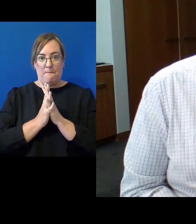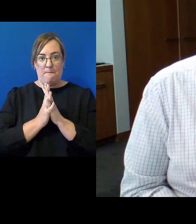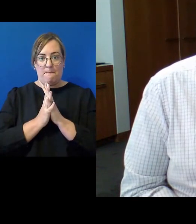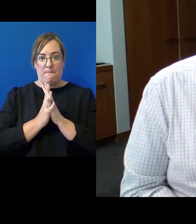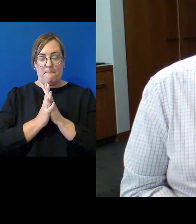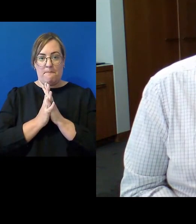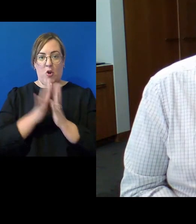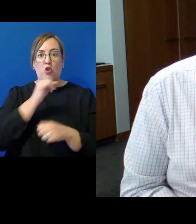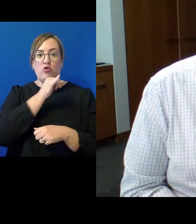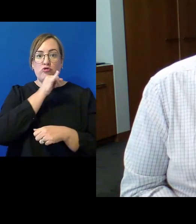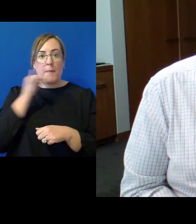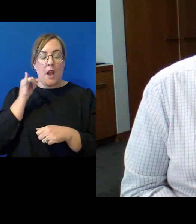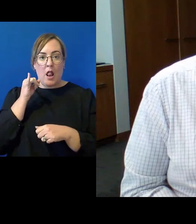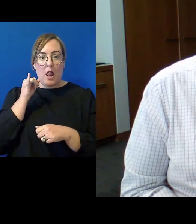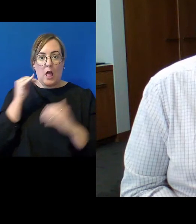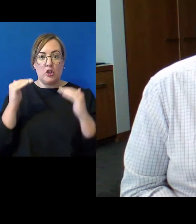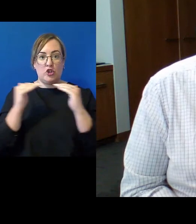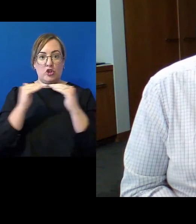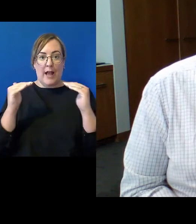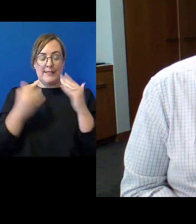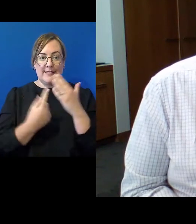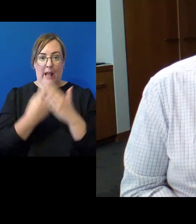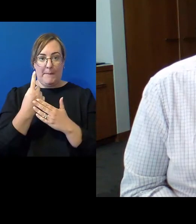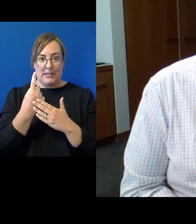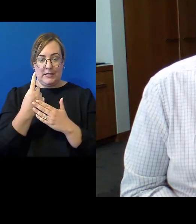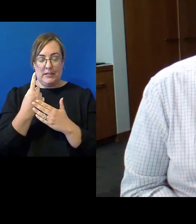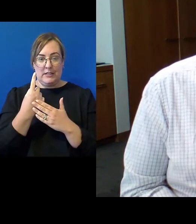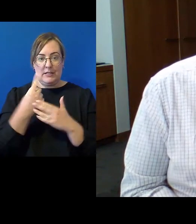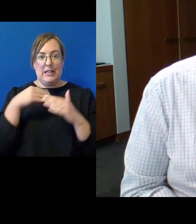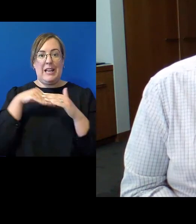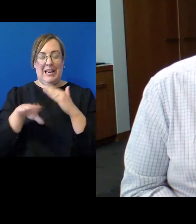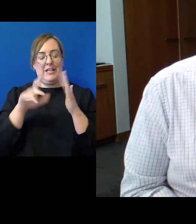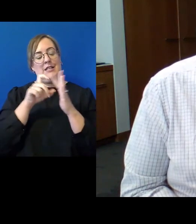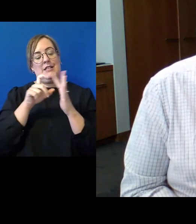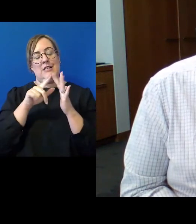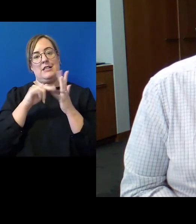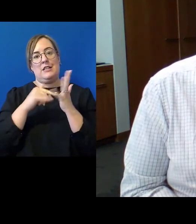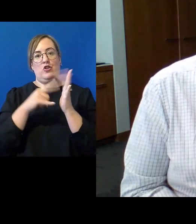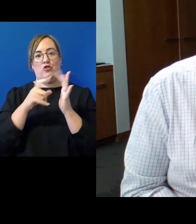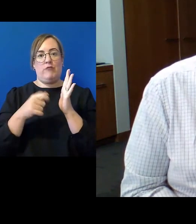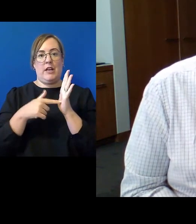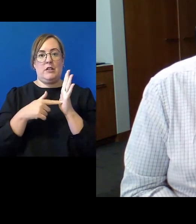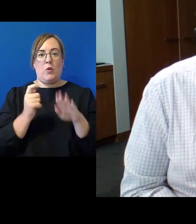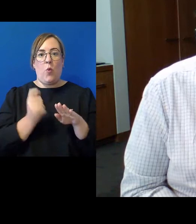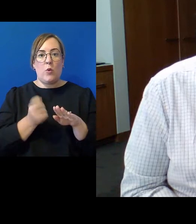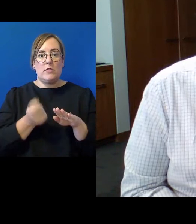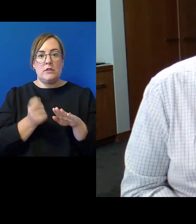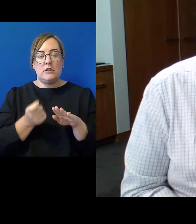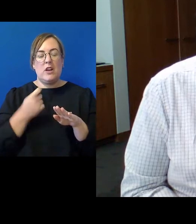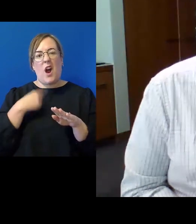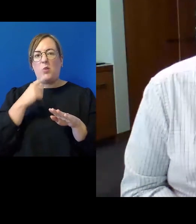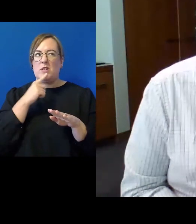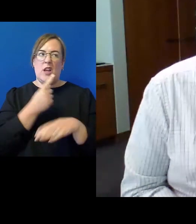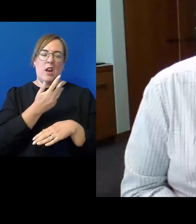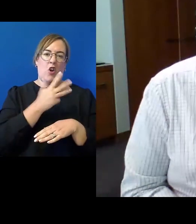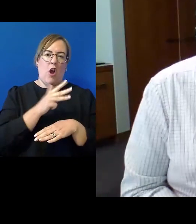criminal justice is done at that district court level which would be i would say 90